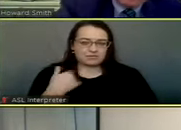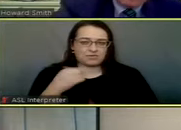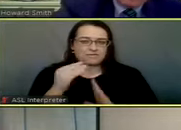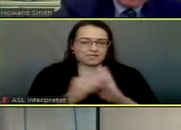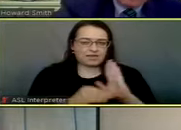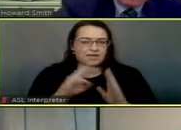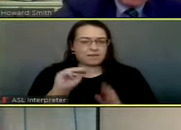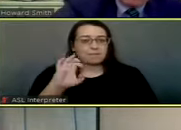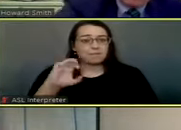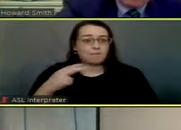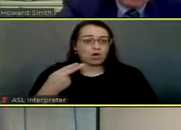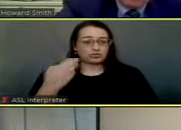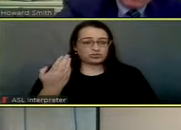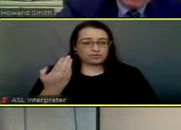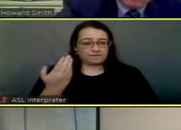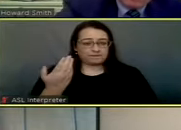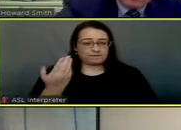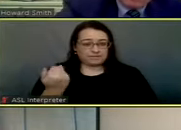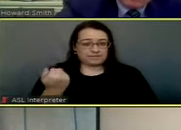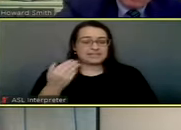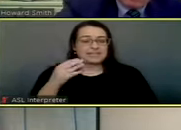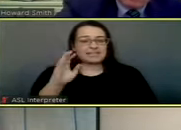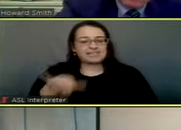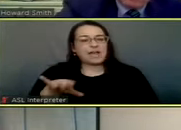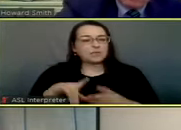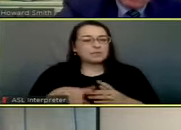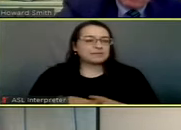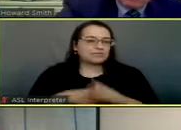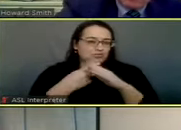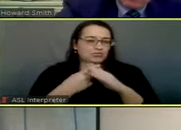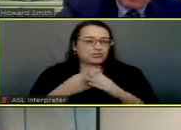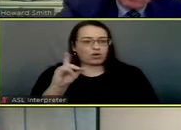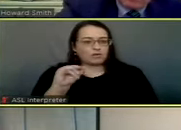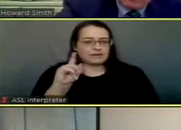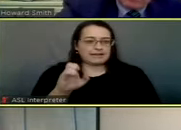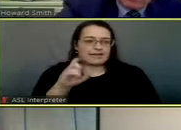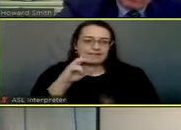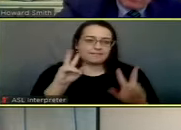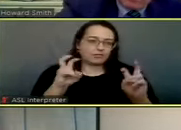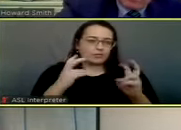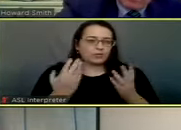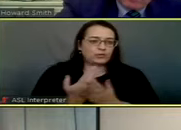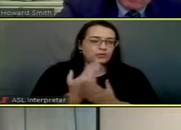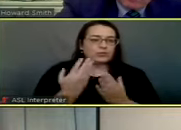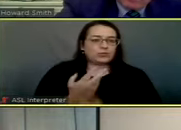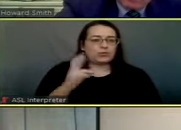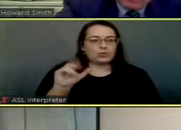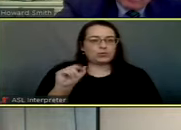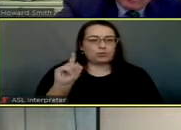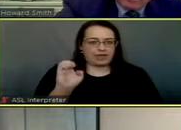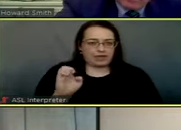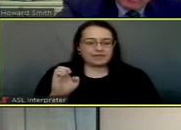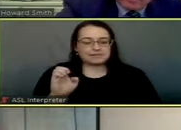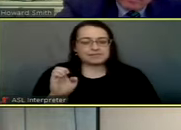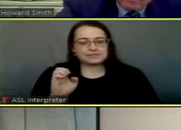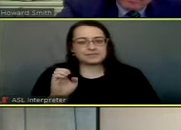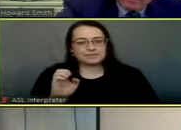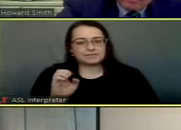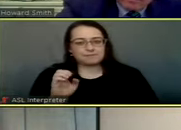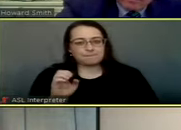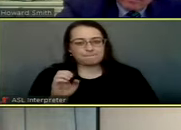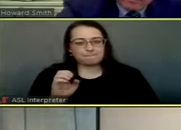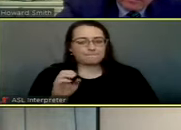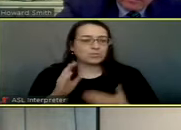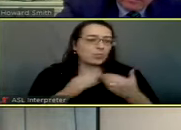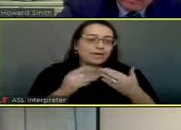that. Now, March 15th, is that effective date for this? Correct. Yeah, for this filing. So we'll be, you know,